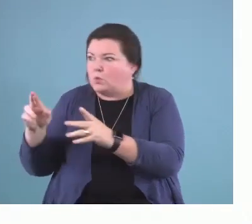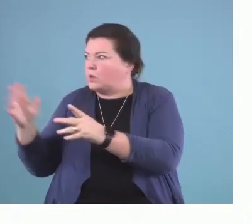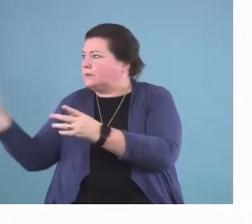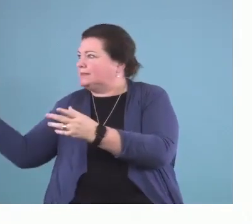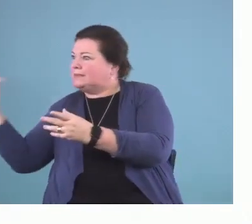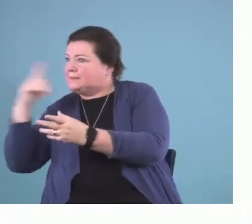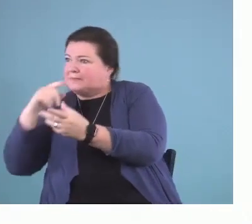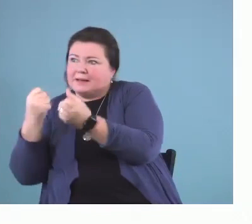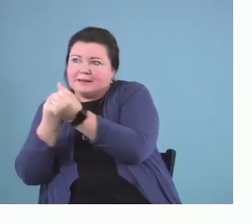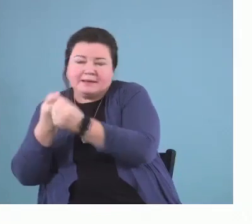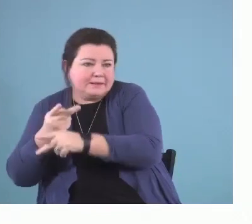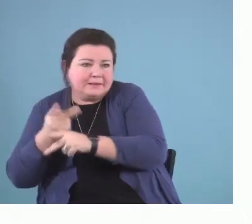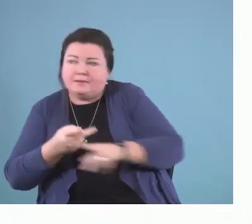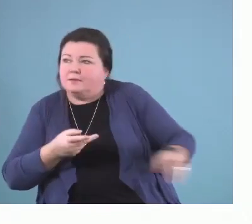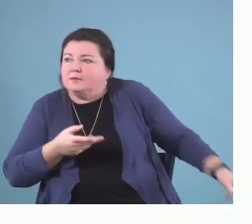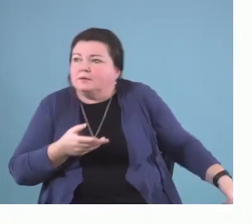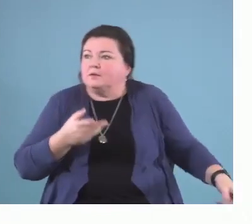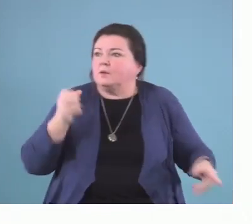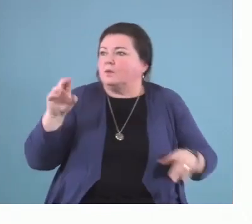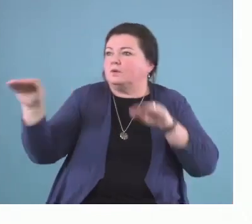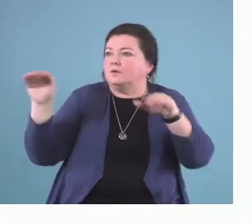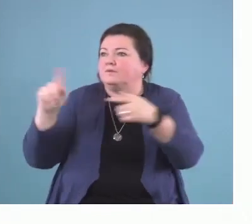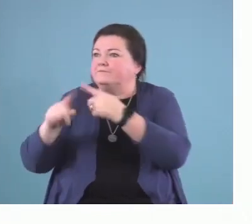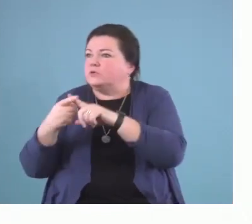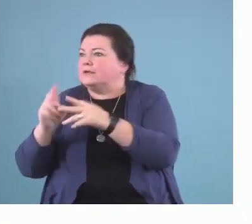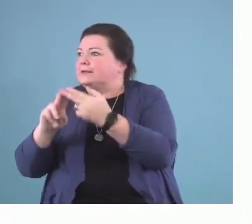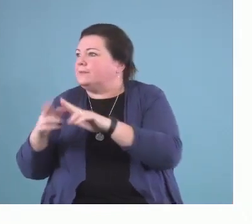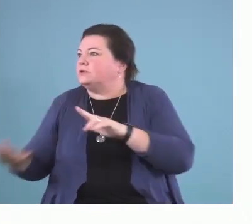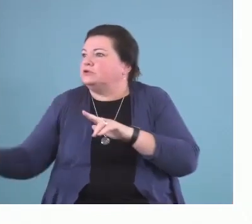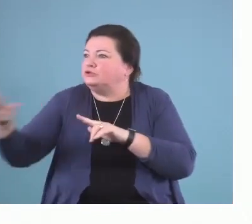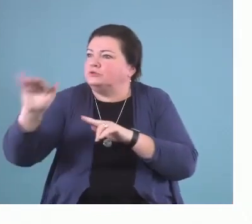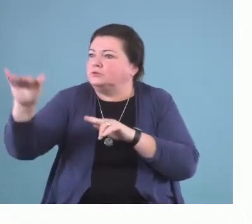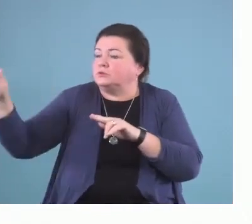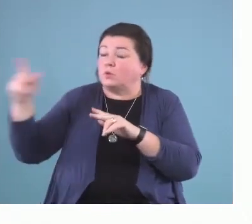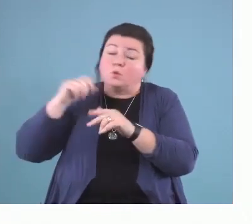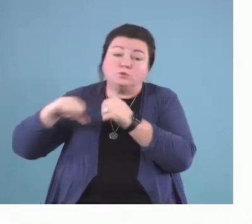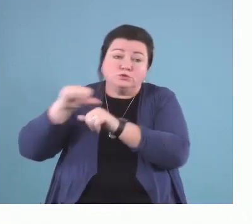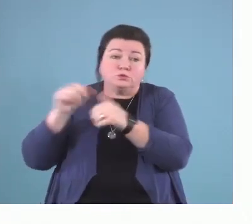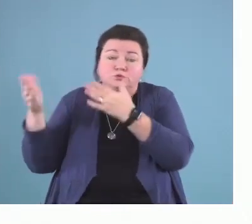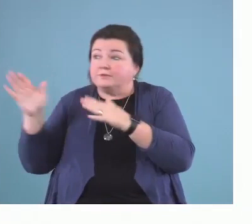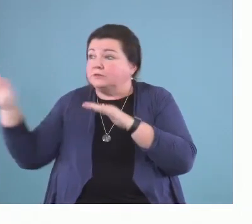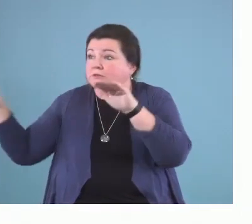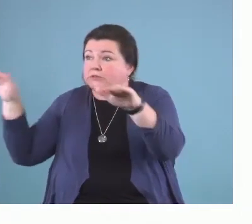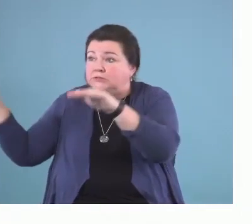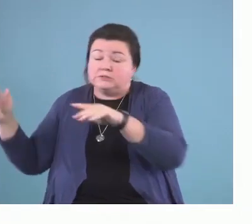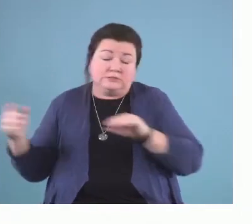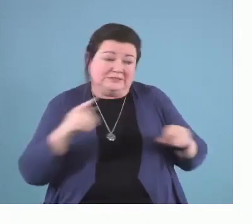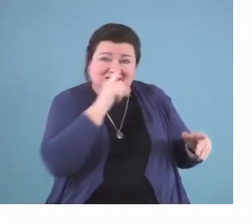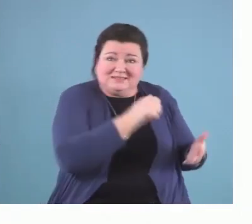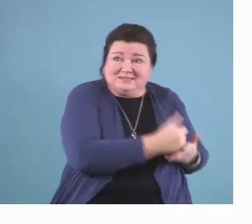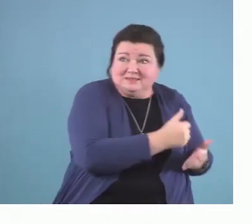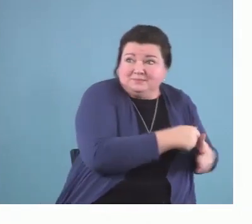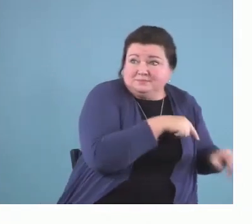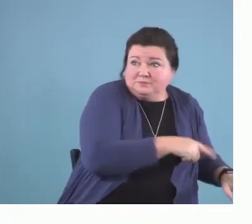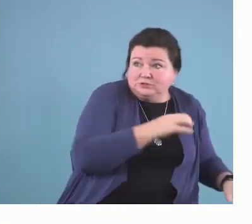neighbours who can help out, the quality of health and social services, and the neighbourhood safety. So,